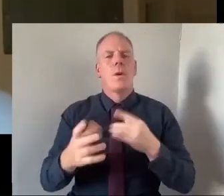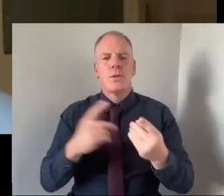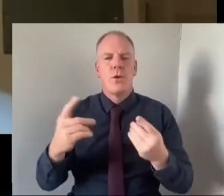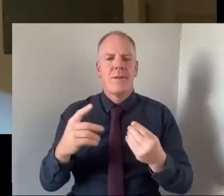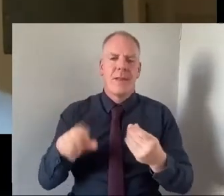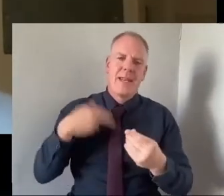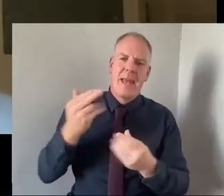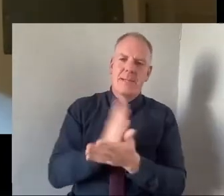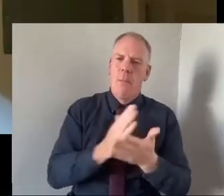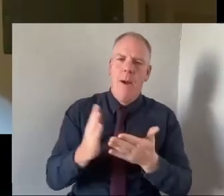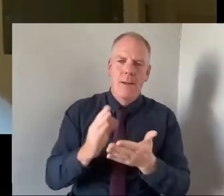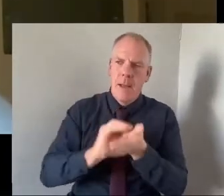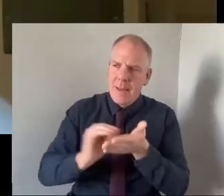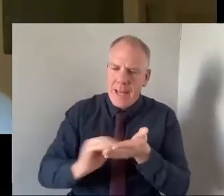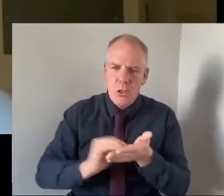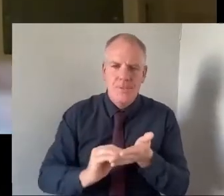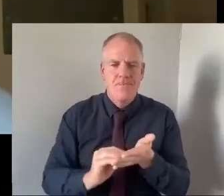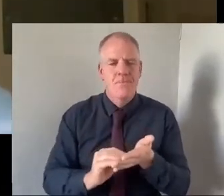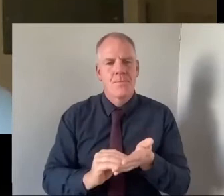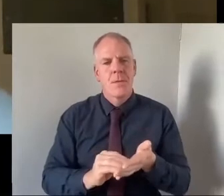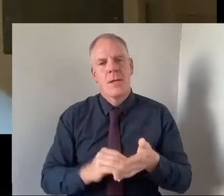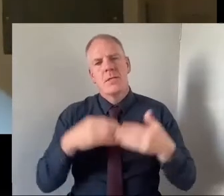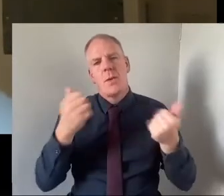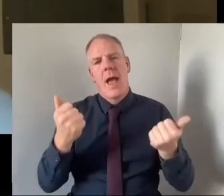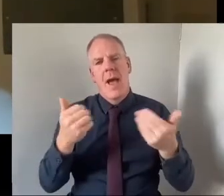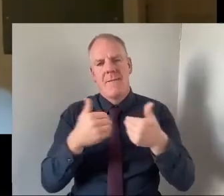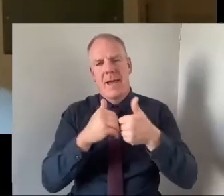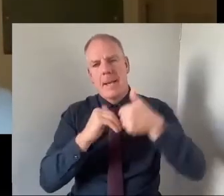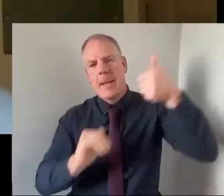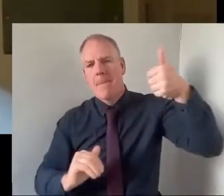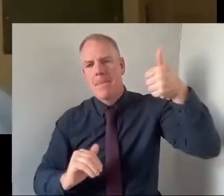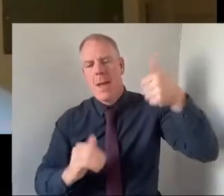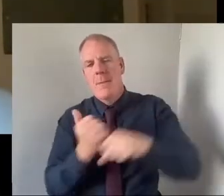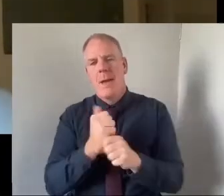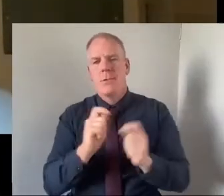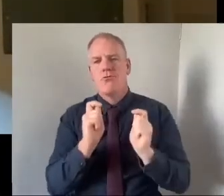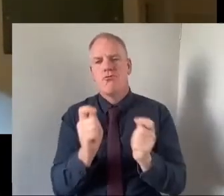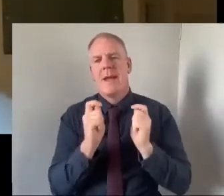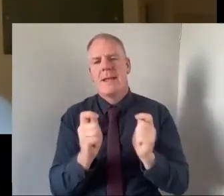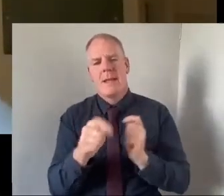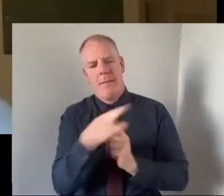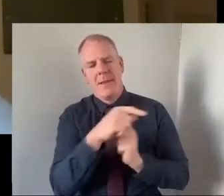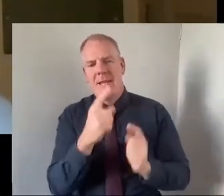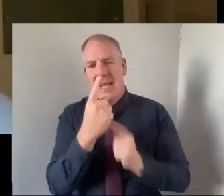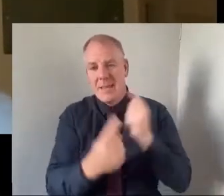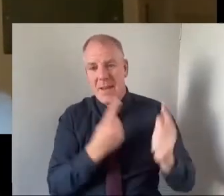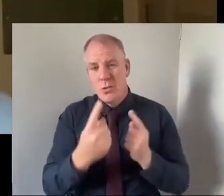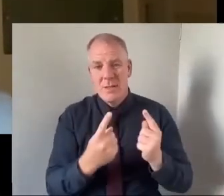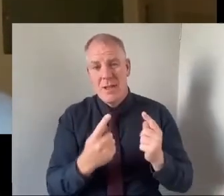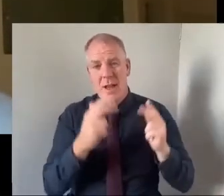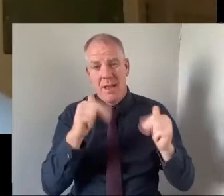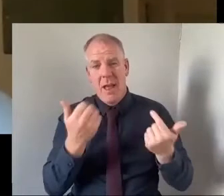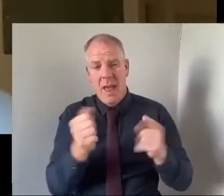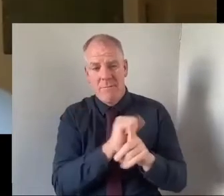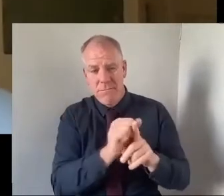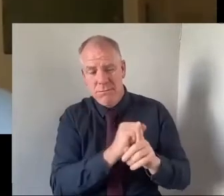and so there is a gap in perhaps training there where these individuals can also receive upskill